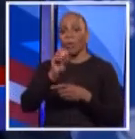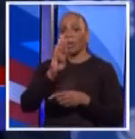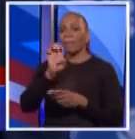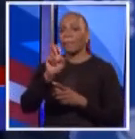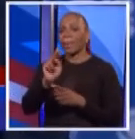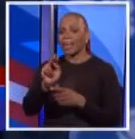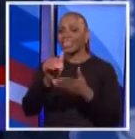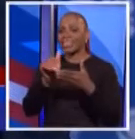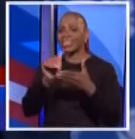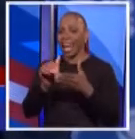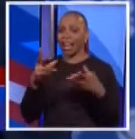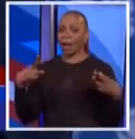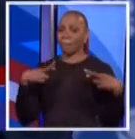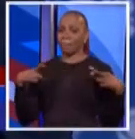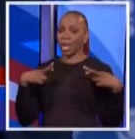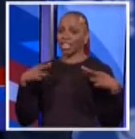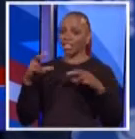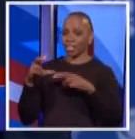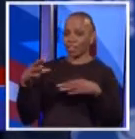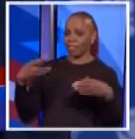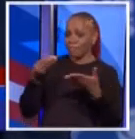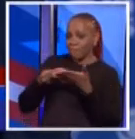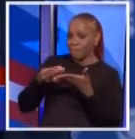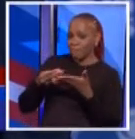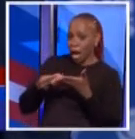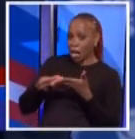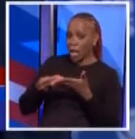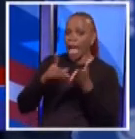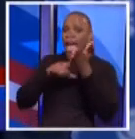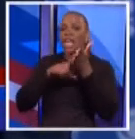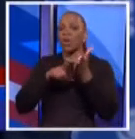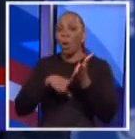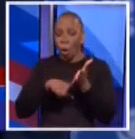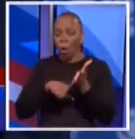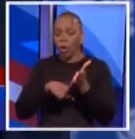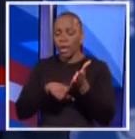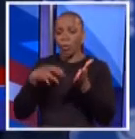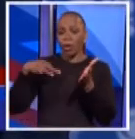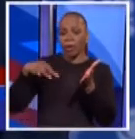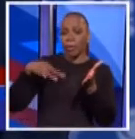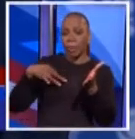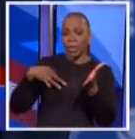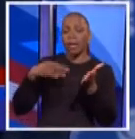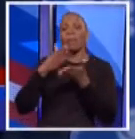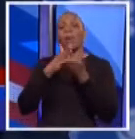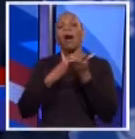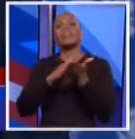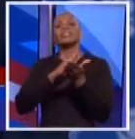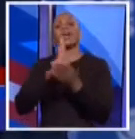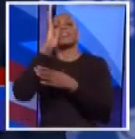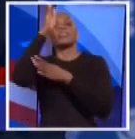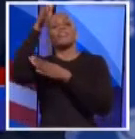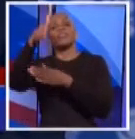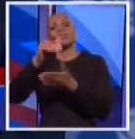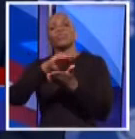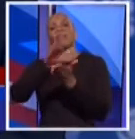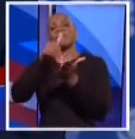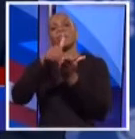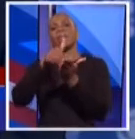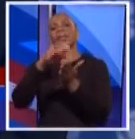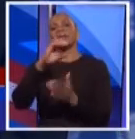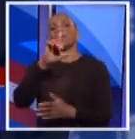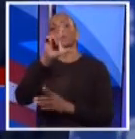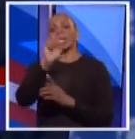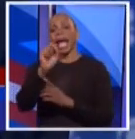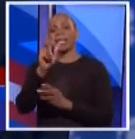audit city agencies with great credibility. Part of what this battle is about is the future of the middle class and those aspiring to get there. There are